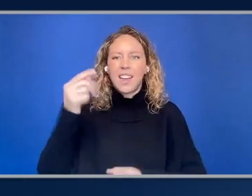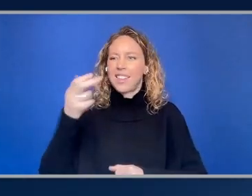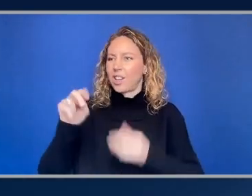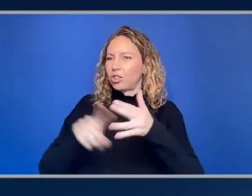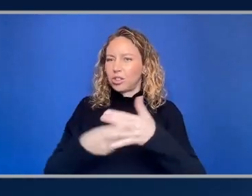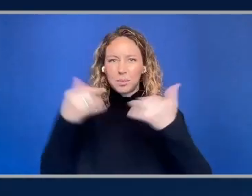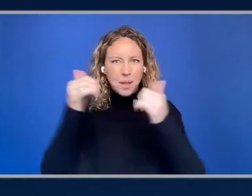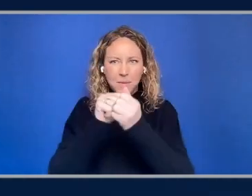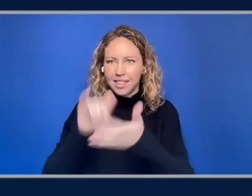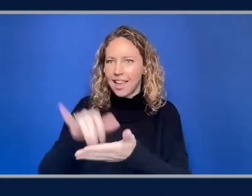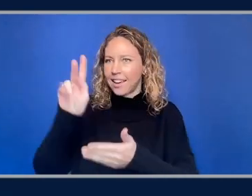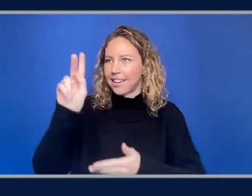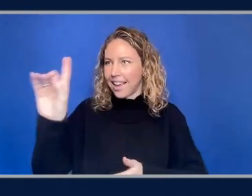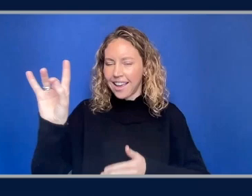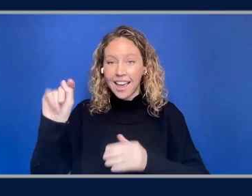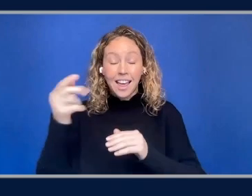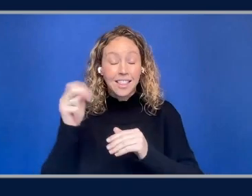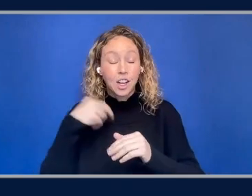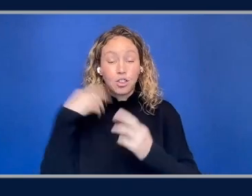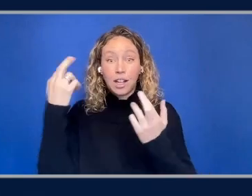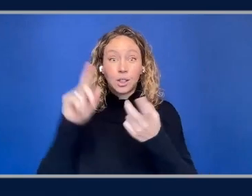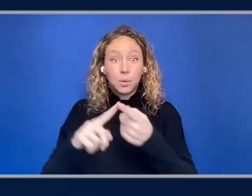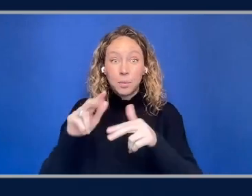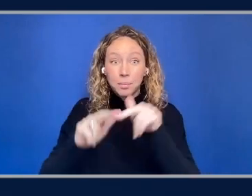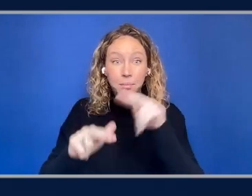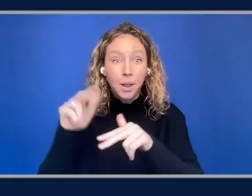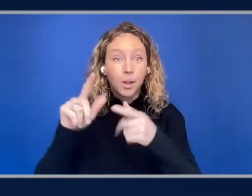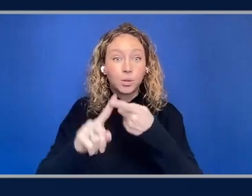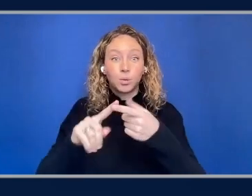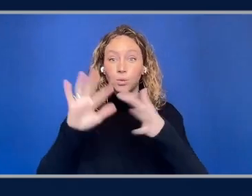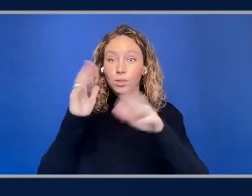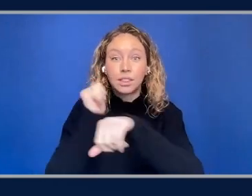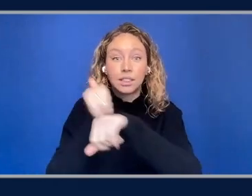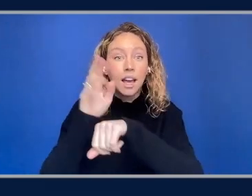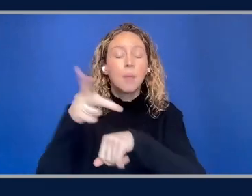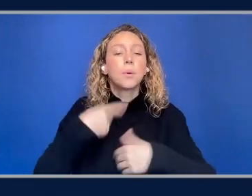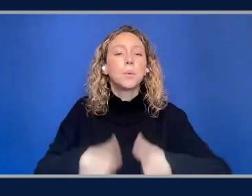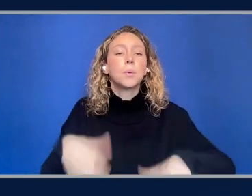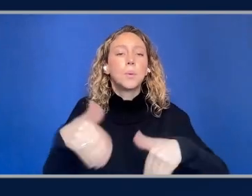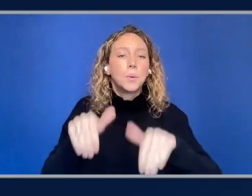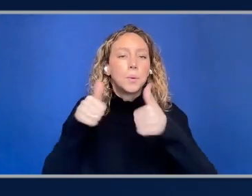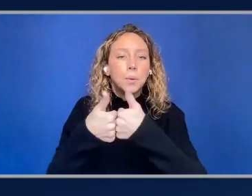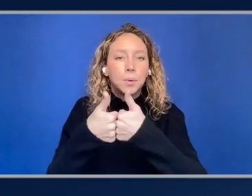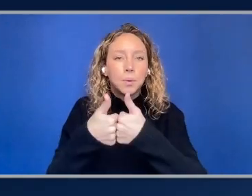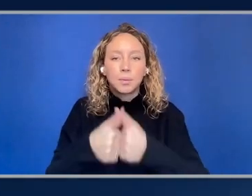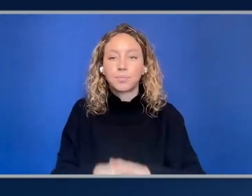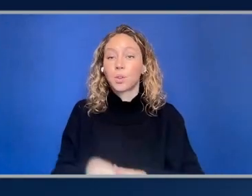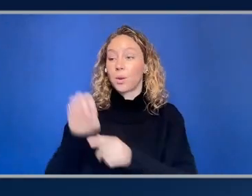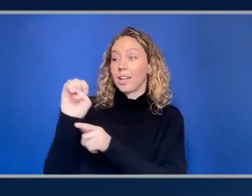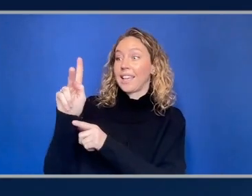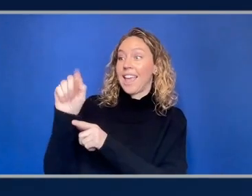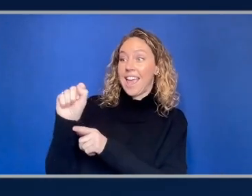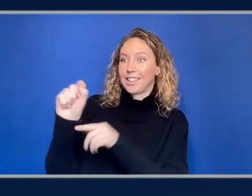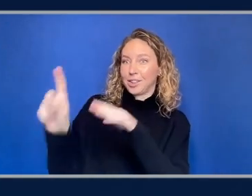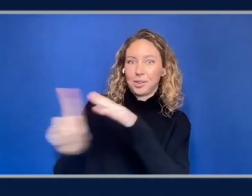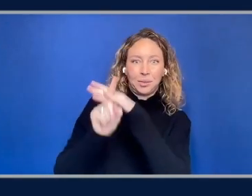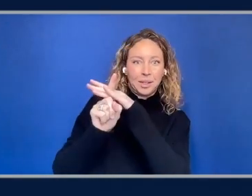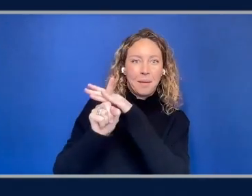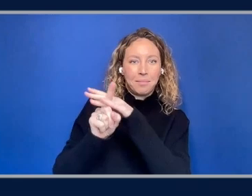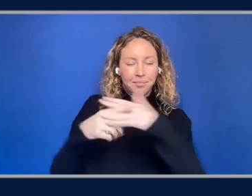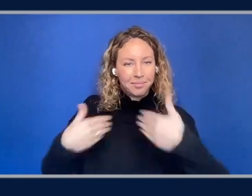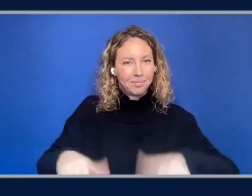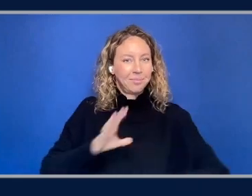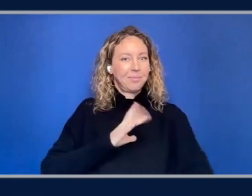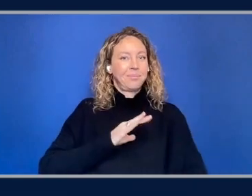realize to build it and to set it up, it's pretty hard. So then EKS comes around, a managed Kubernetes